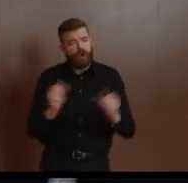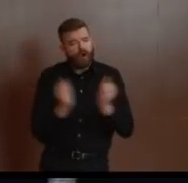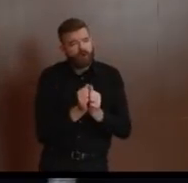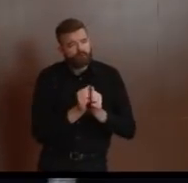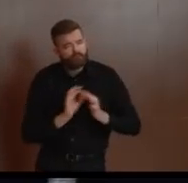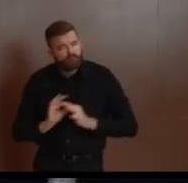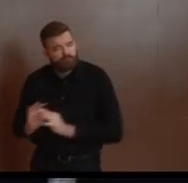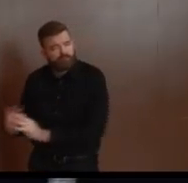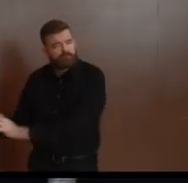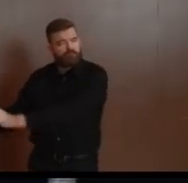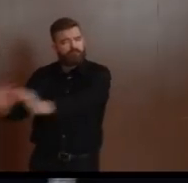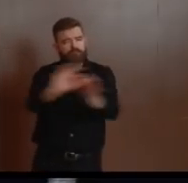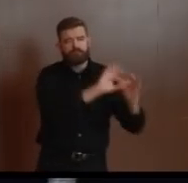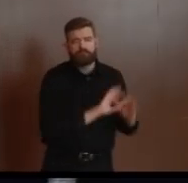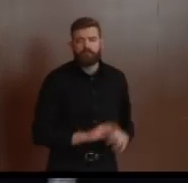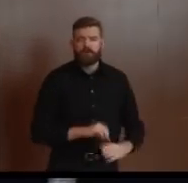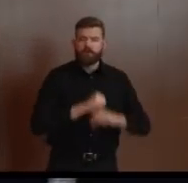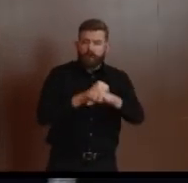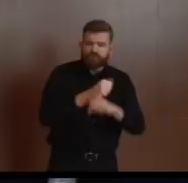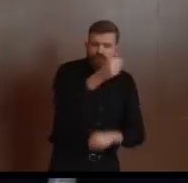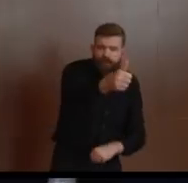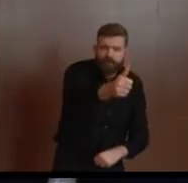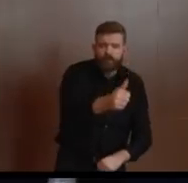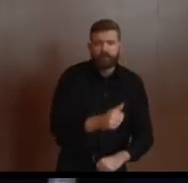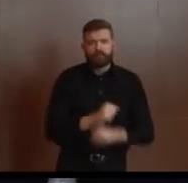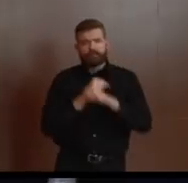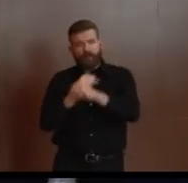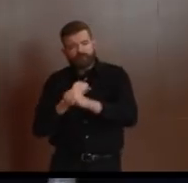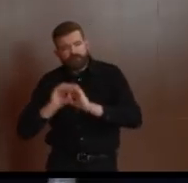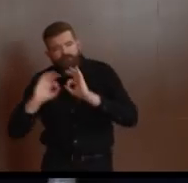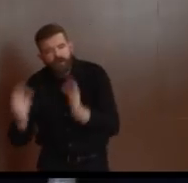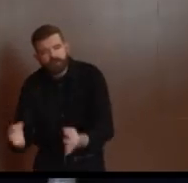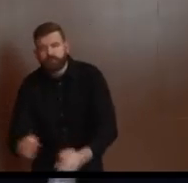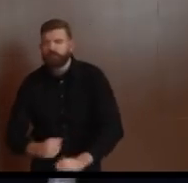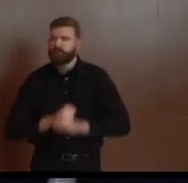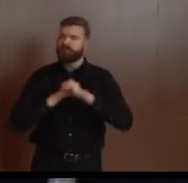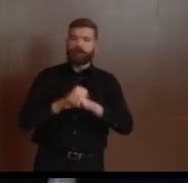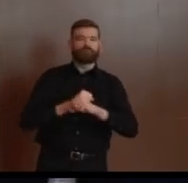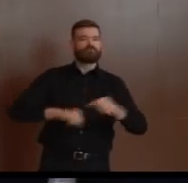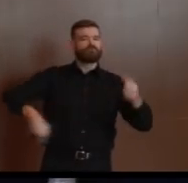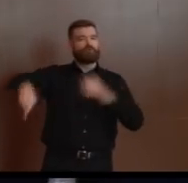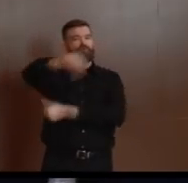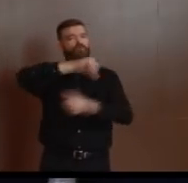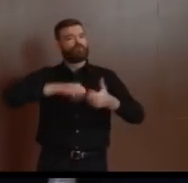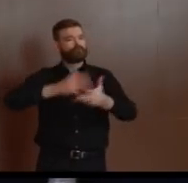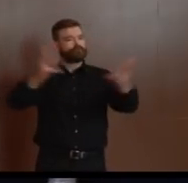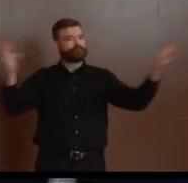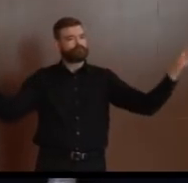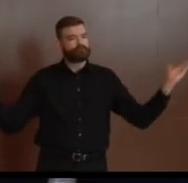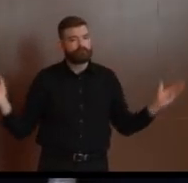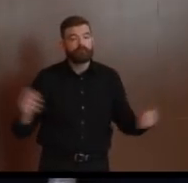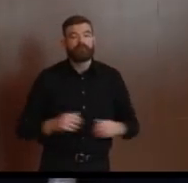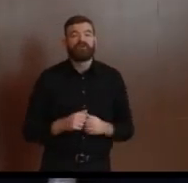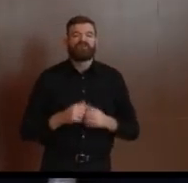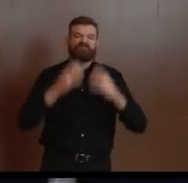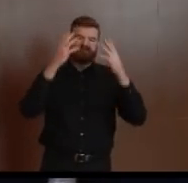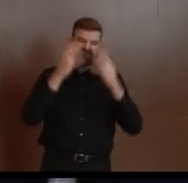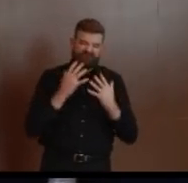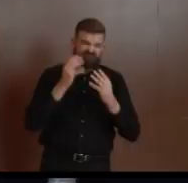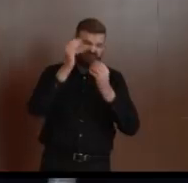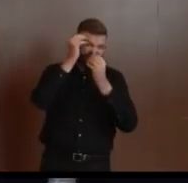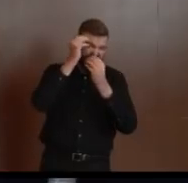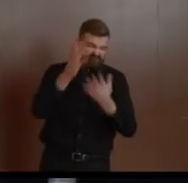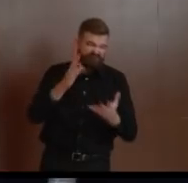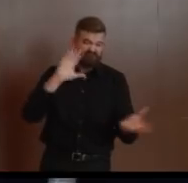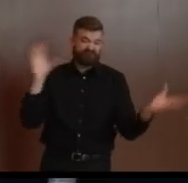another. I am sad to report that we have seven new deaths for a total of 27 deaths and we certainly